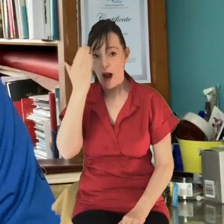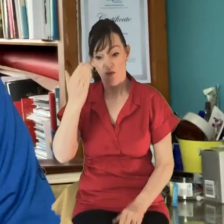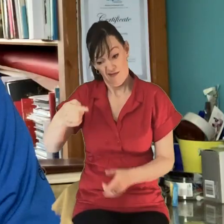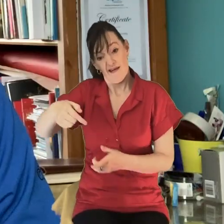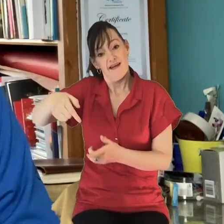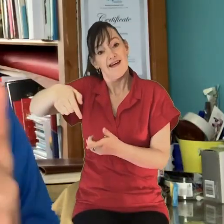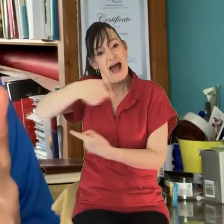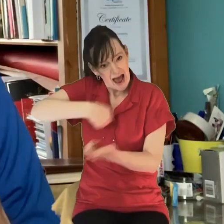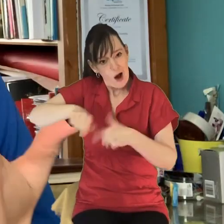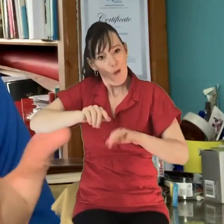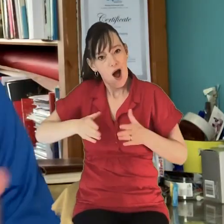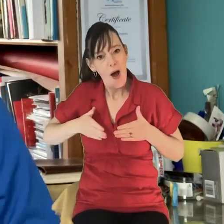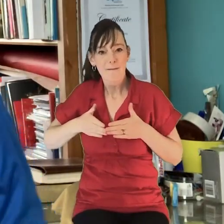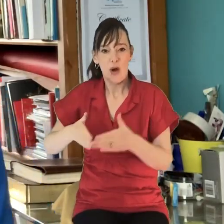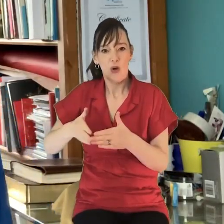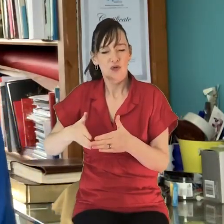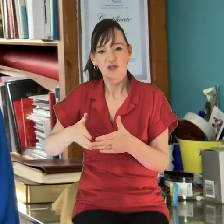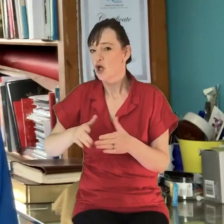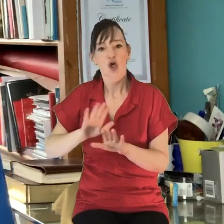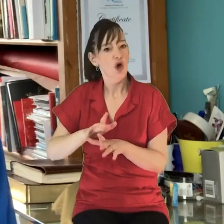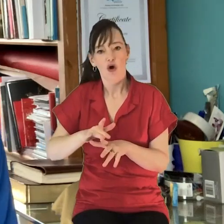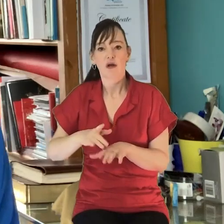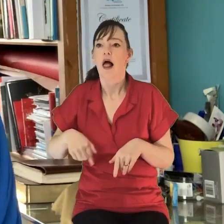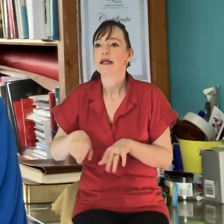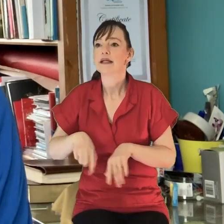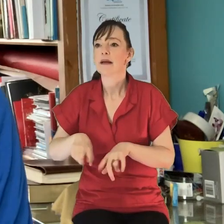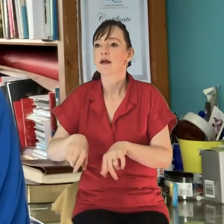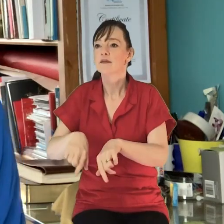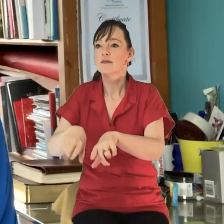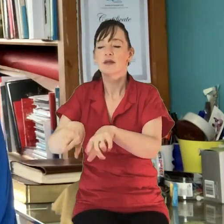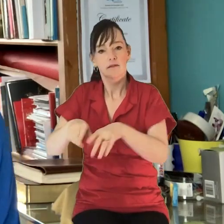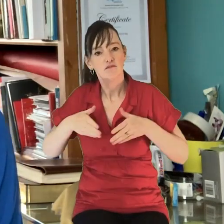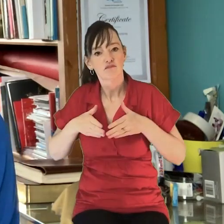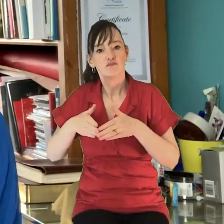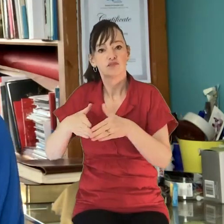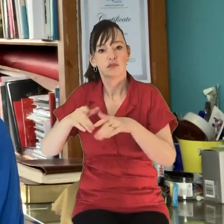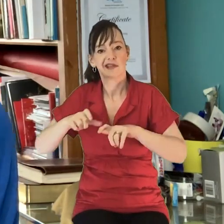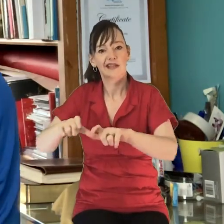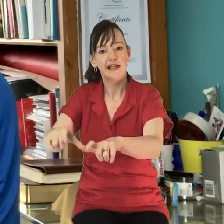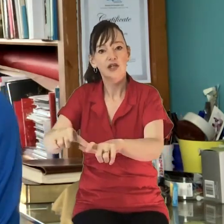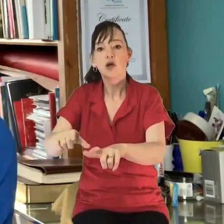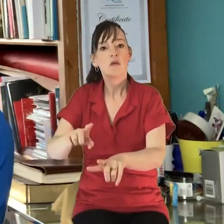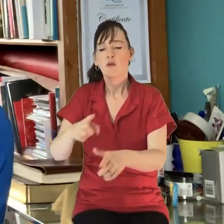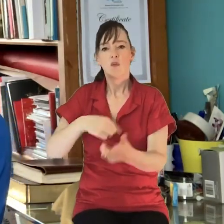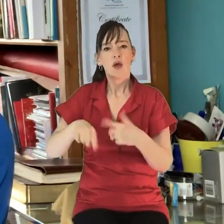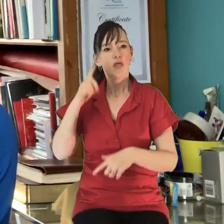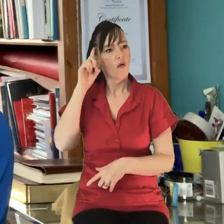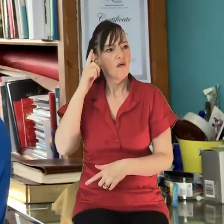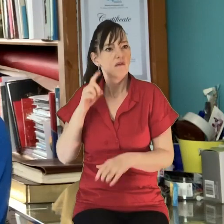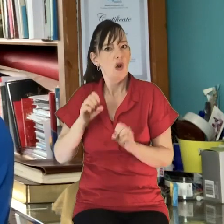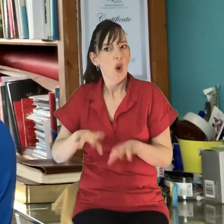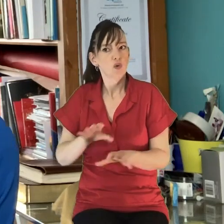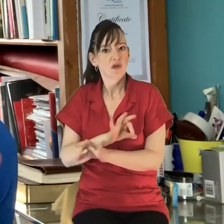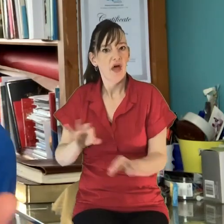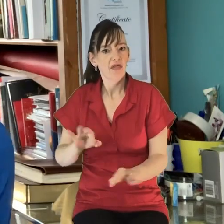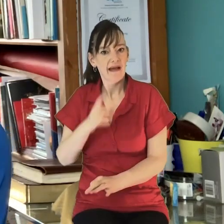lockdown, the boat we were in wasn't so much, how do we keep everything going? How do we keep the ministry plate spinning? But actually, we've got nothing to lose.